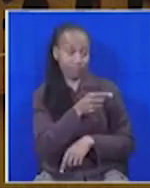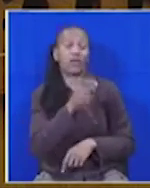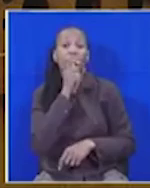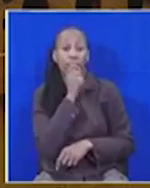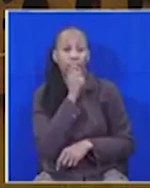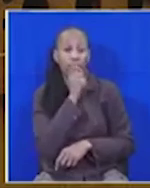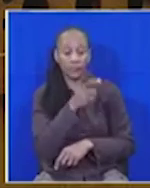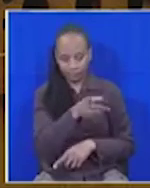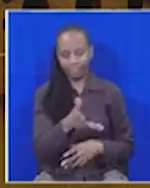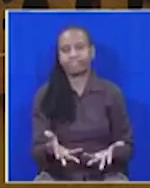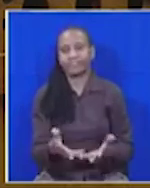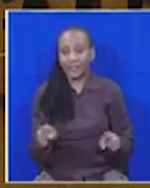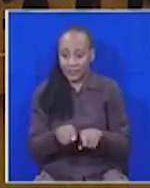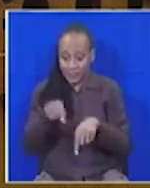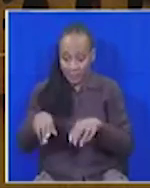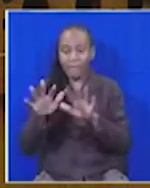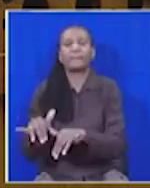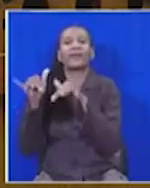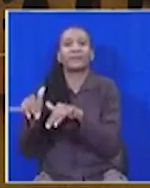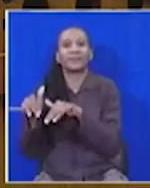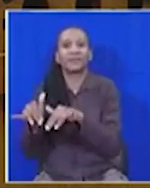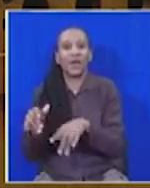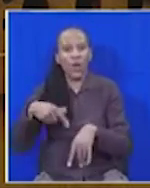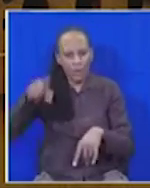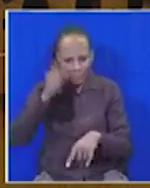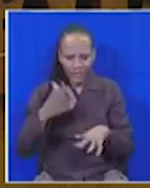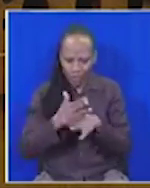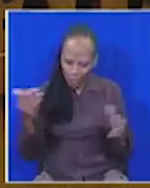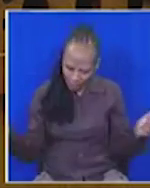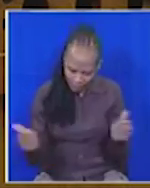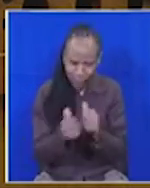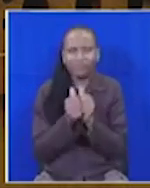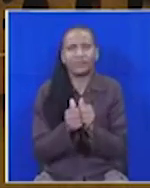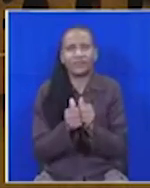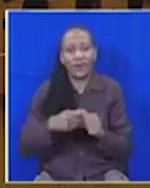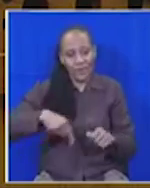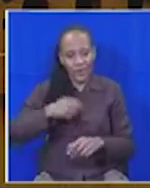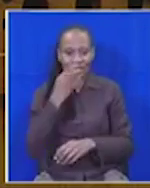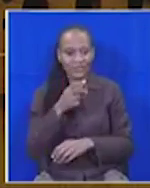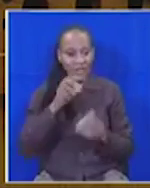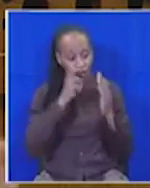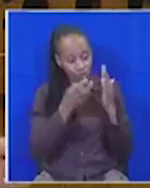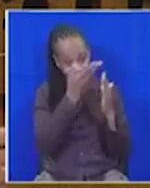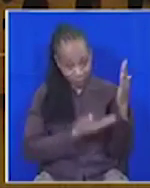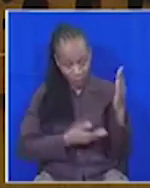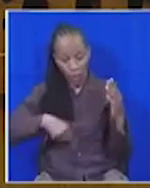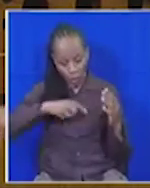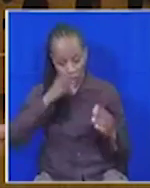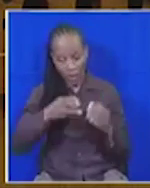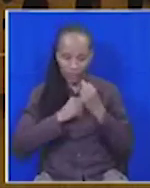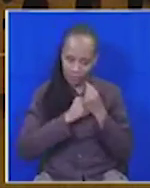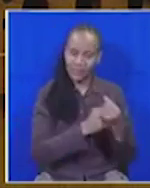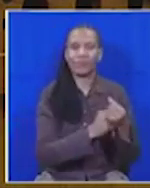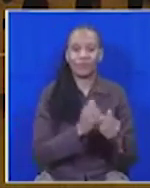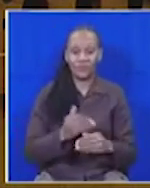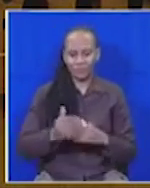mechanisms where we can find each other and work together. But as we say, we will support these rules as a way forward after